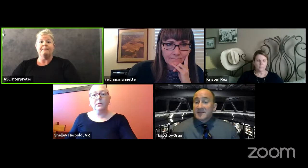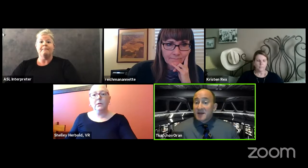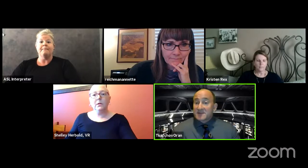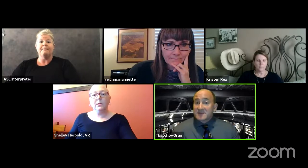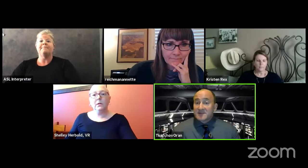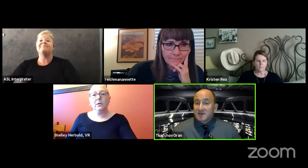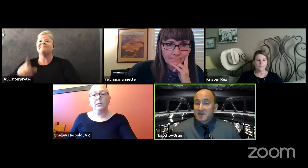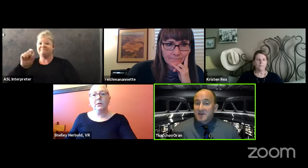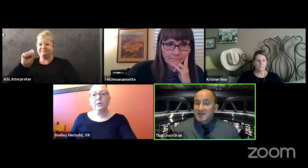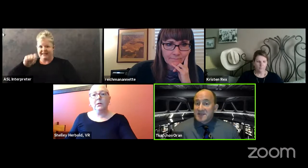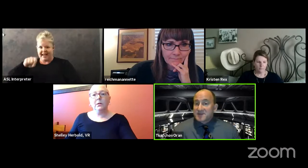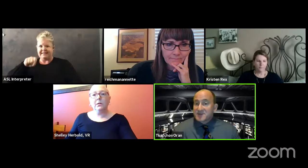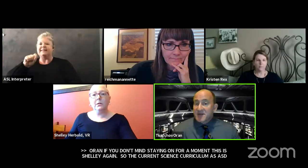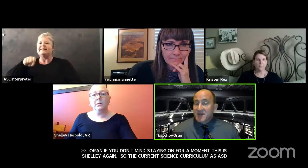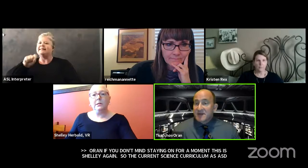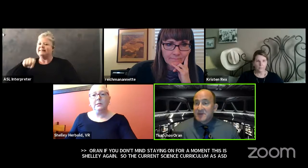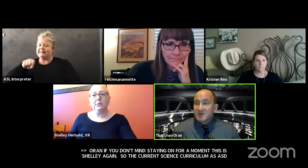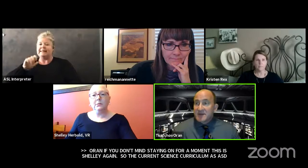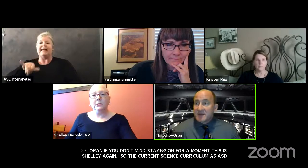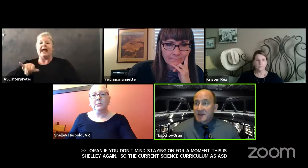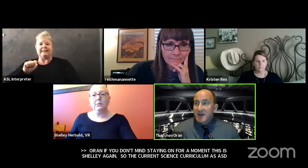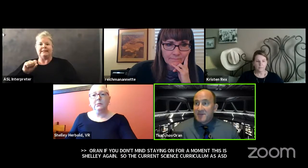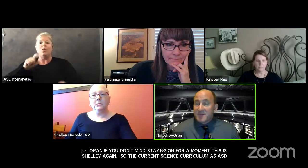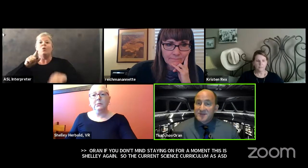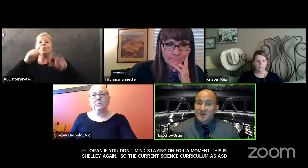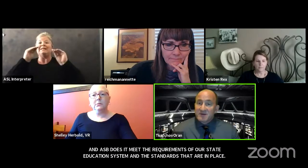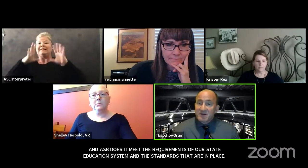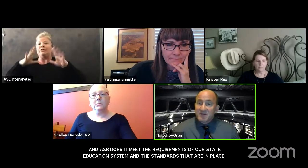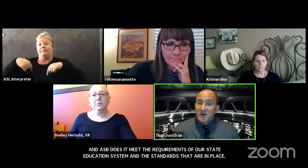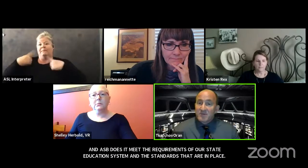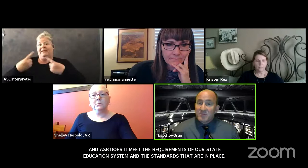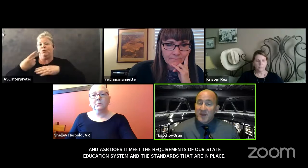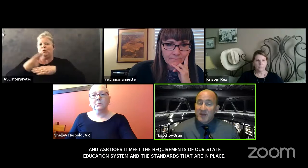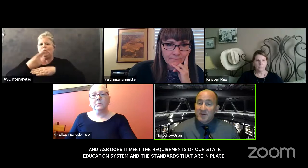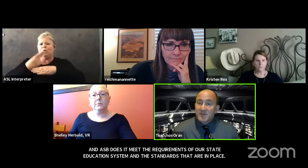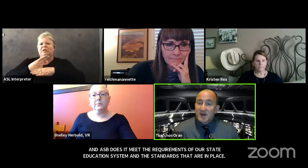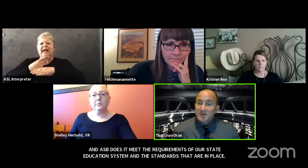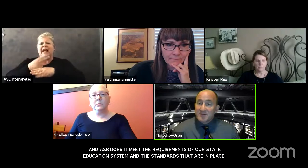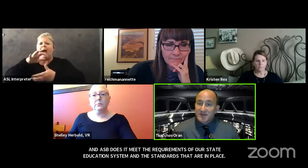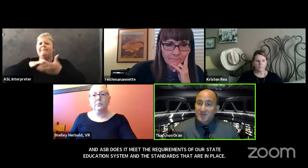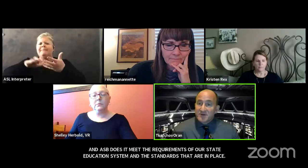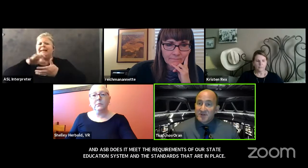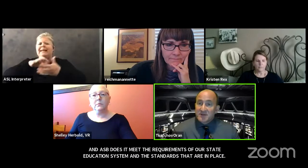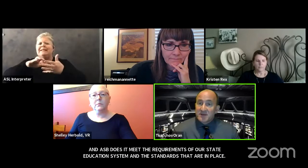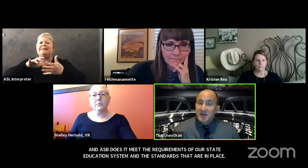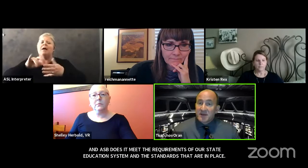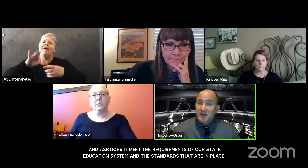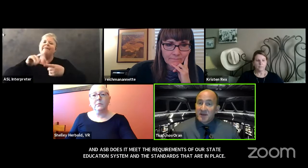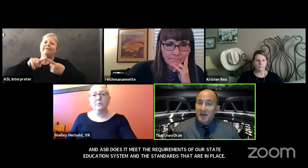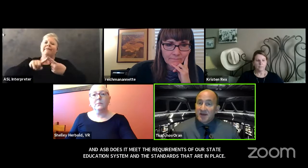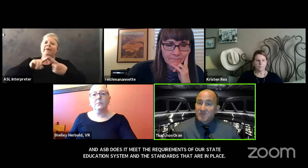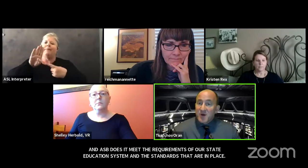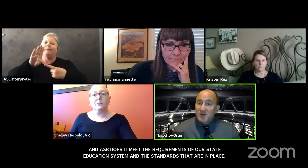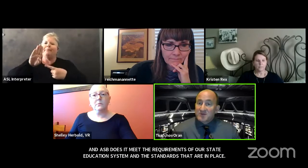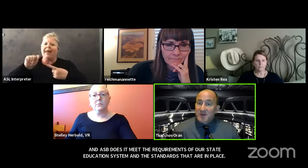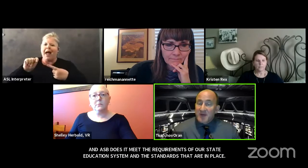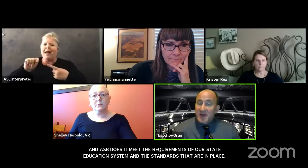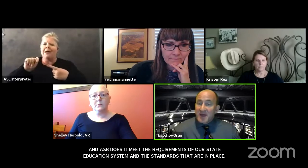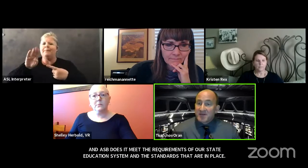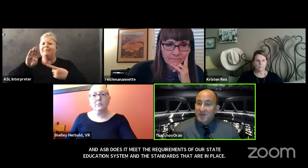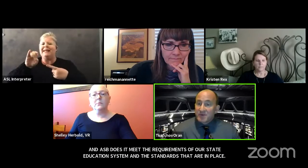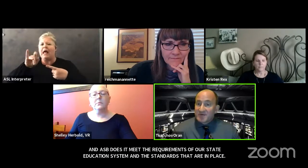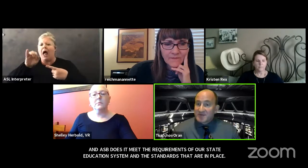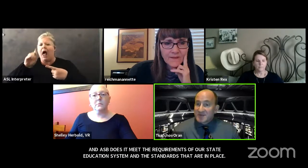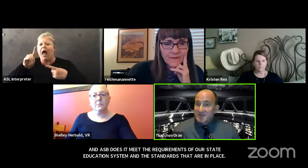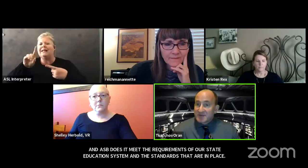it does those teachers have been using a mixture of what we have on beyond textbooks as well as